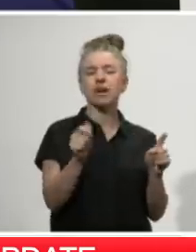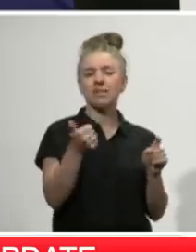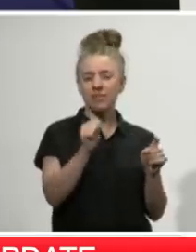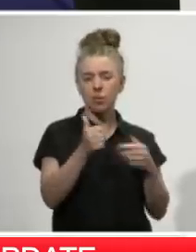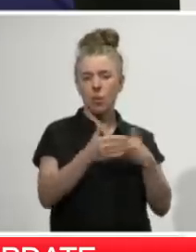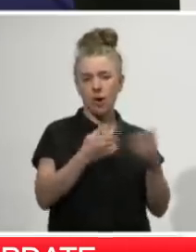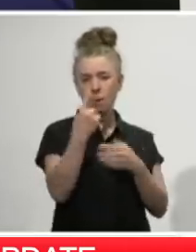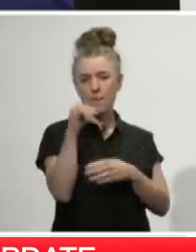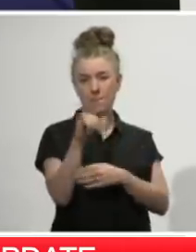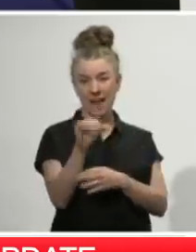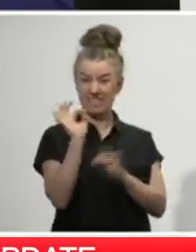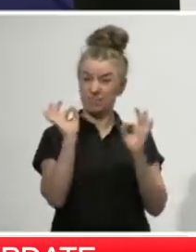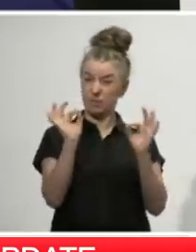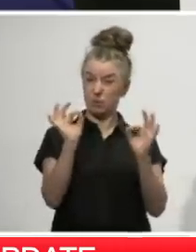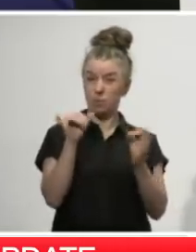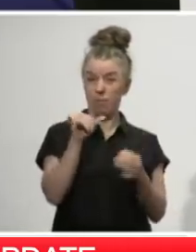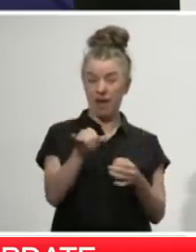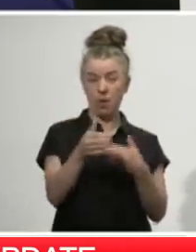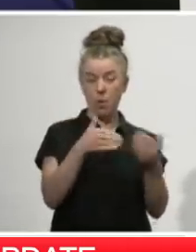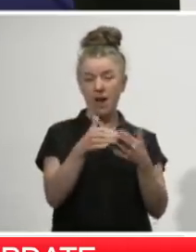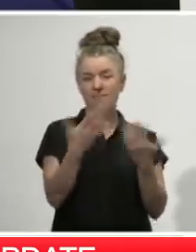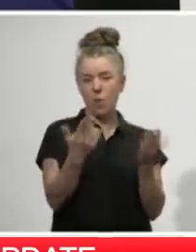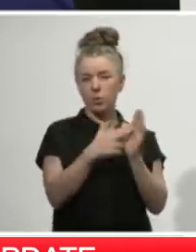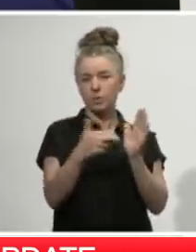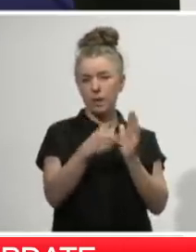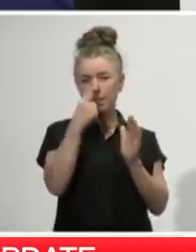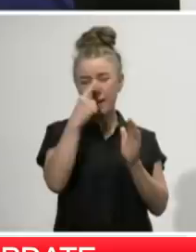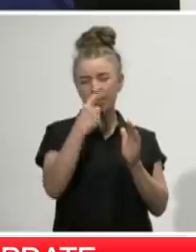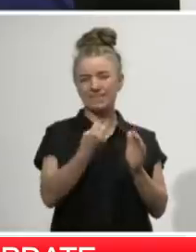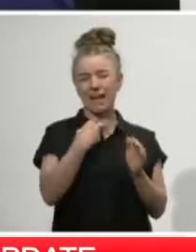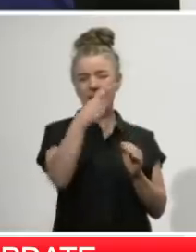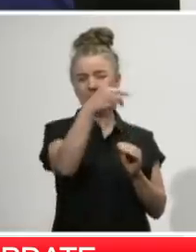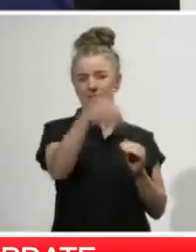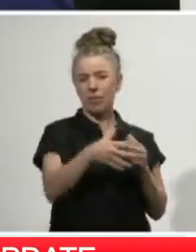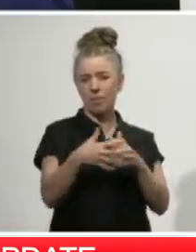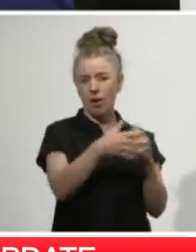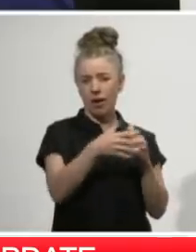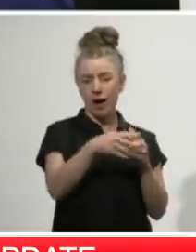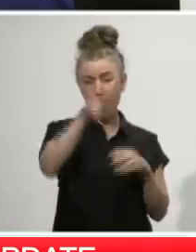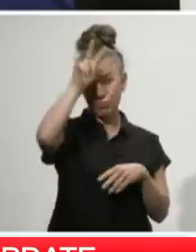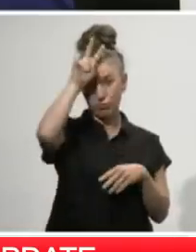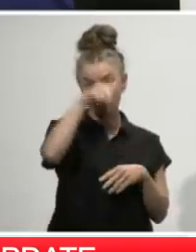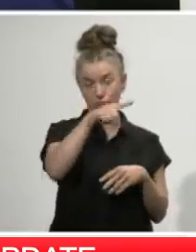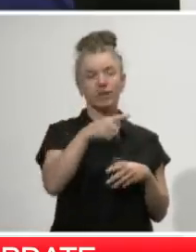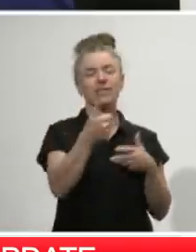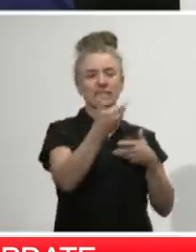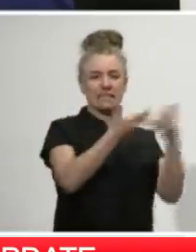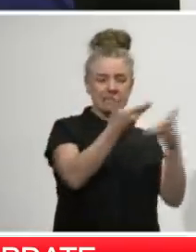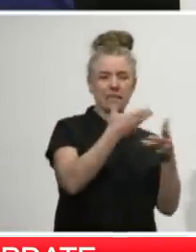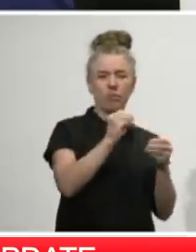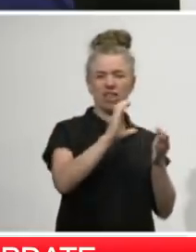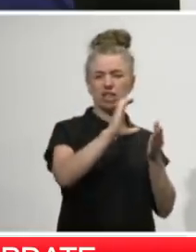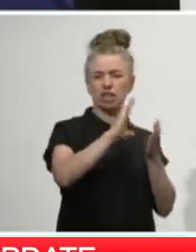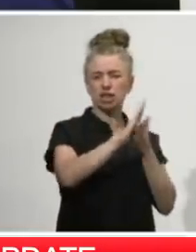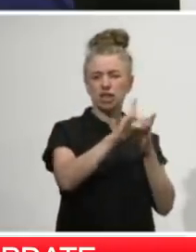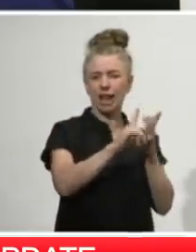a flight for New Zealanders stranded in Peru to depart the country following agreement with the Chilean government to allow the necessary transit